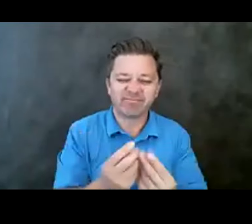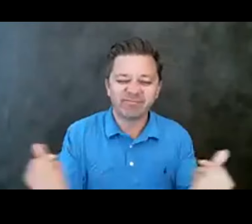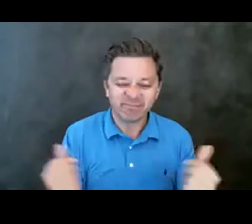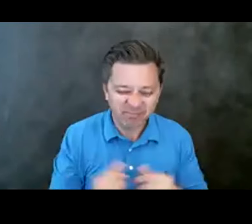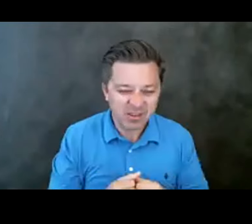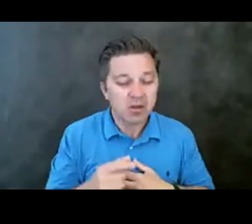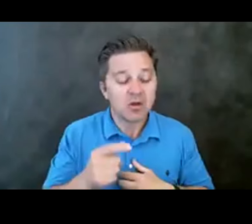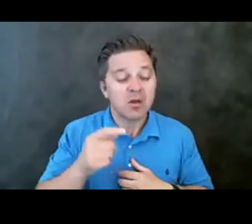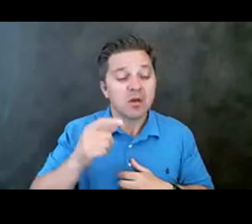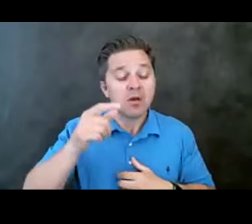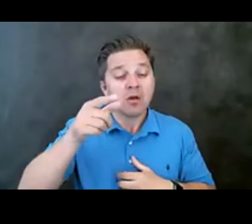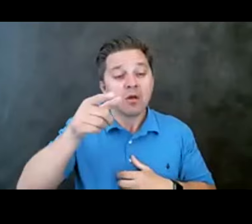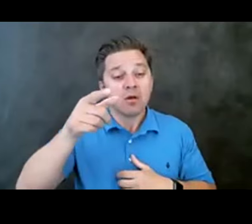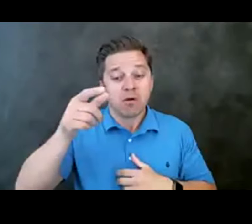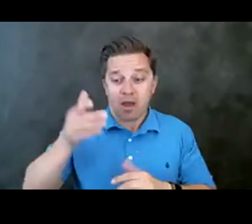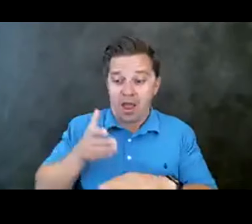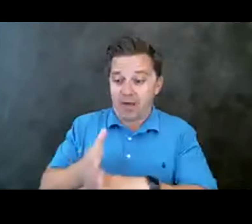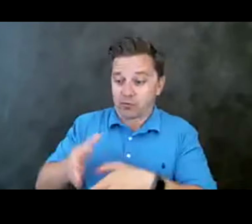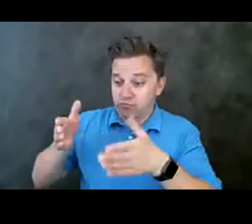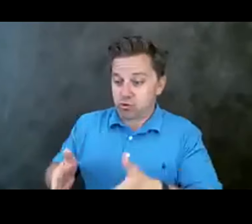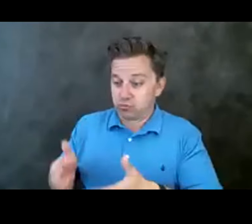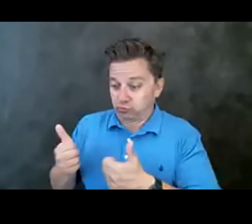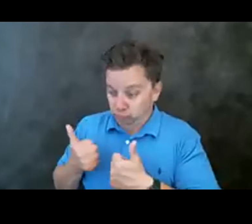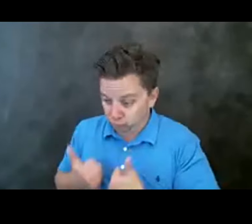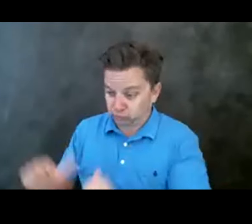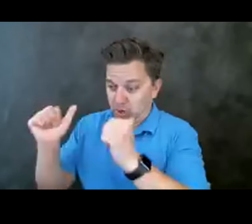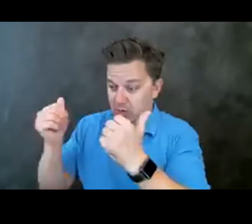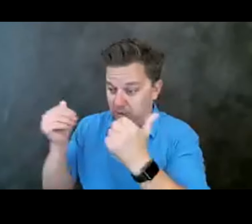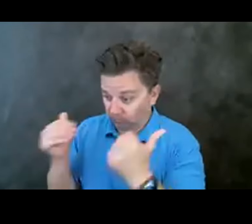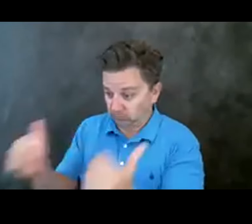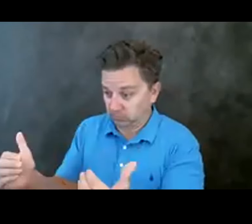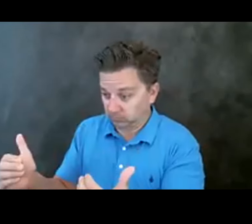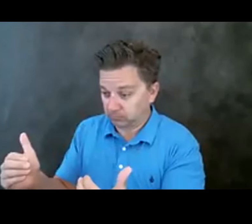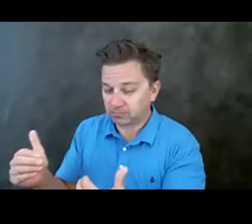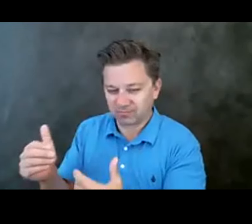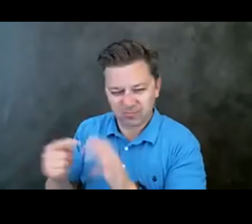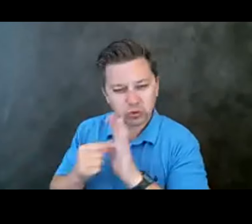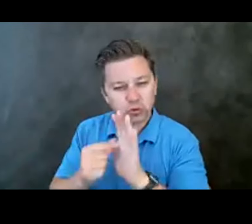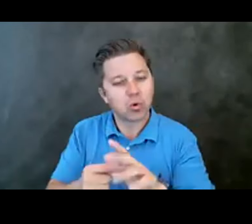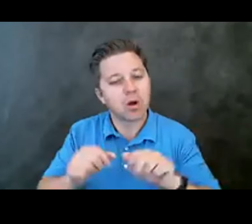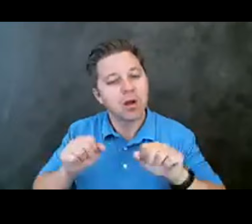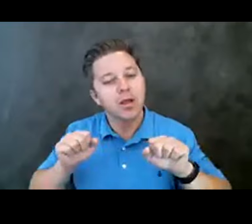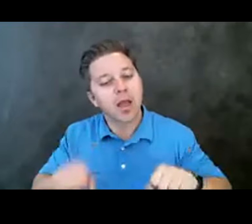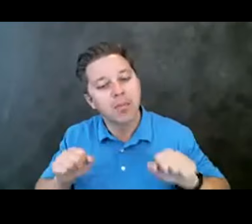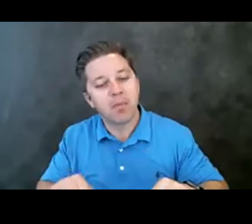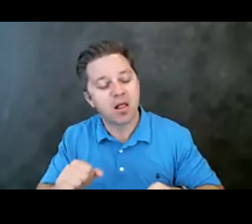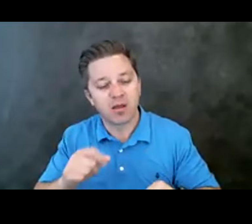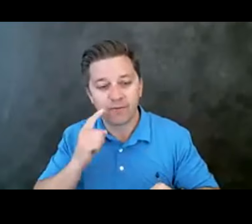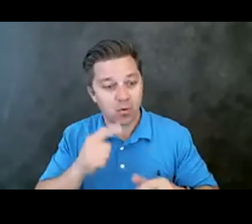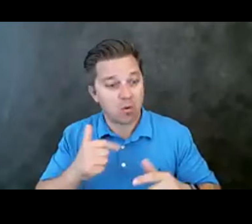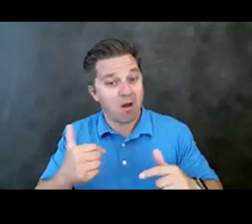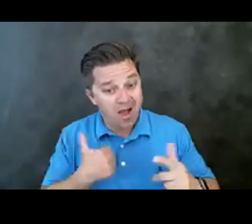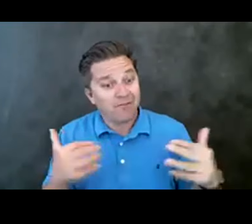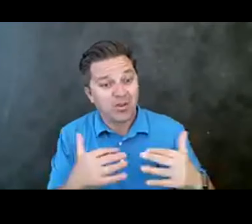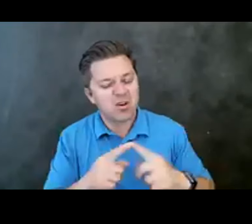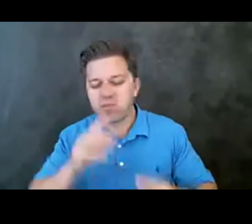attempt, um, they have shown capability to, to, you know, disregard that fear and go through